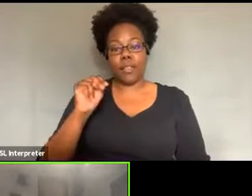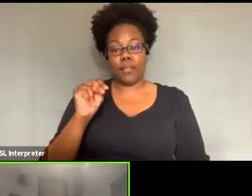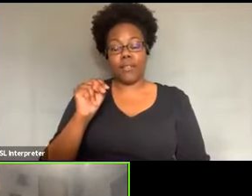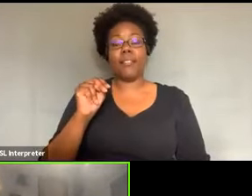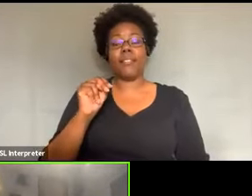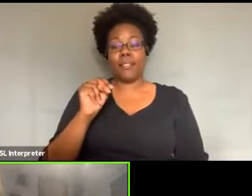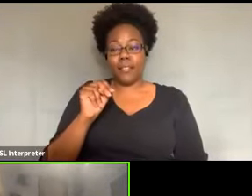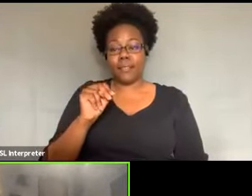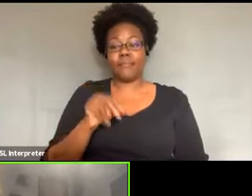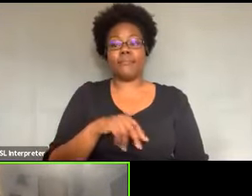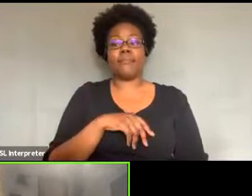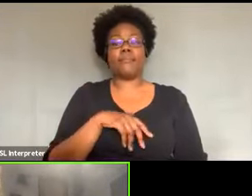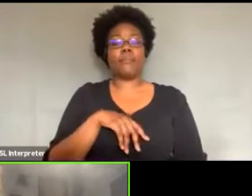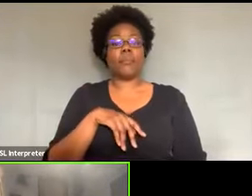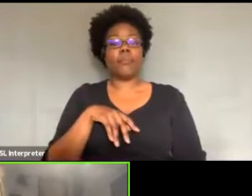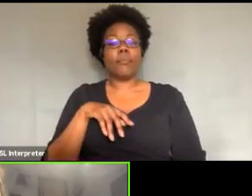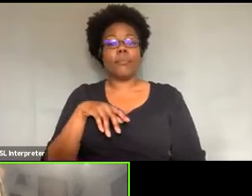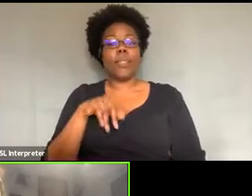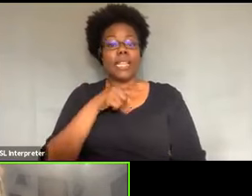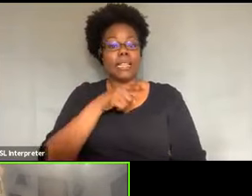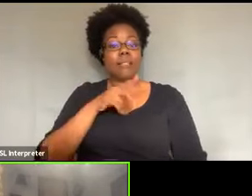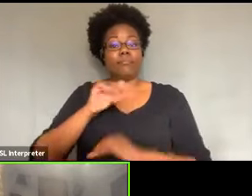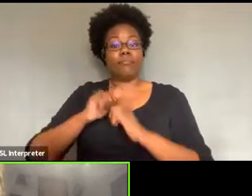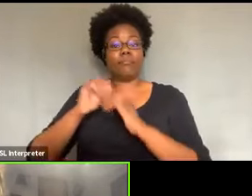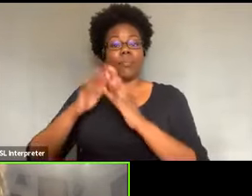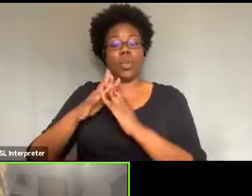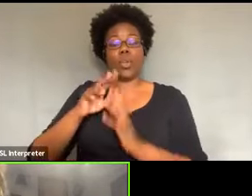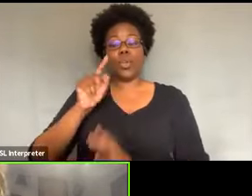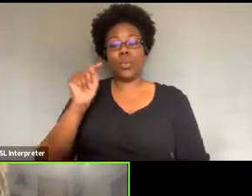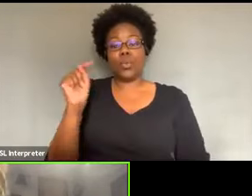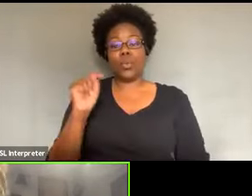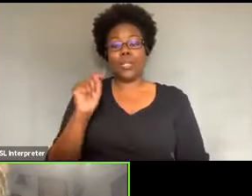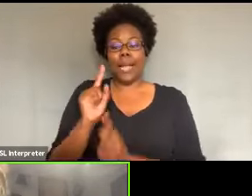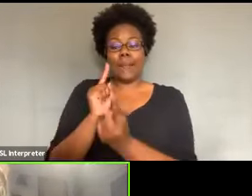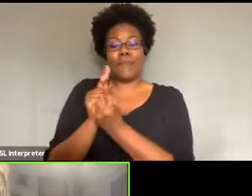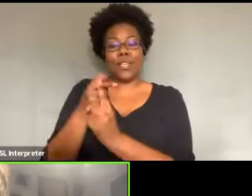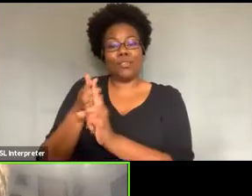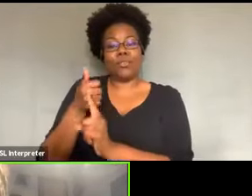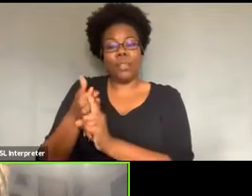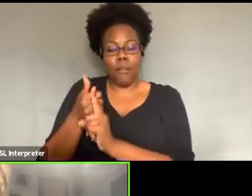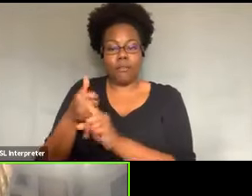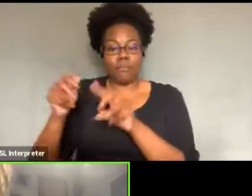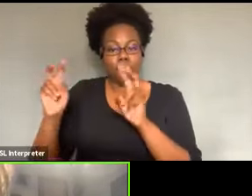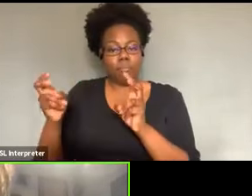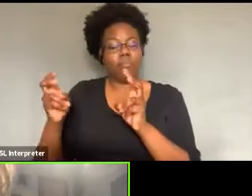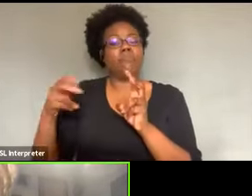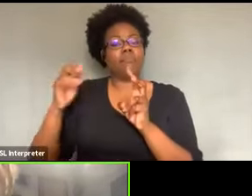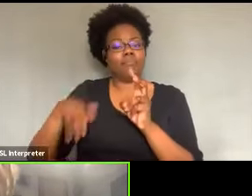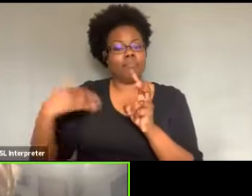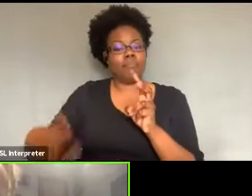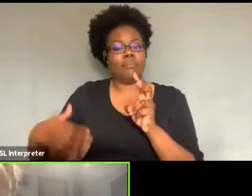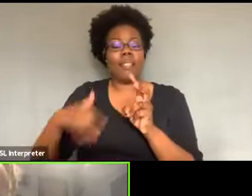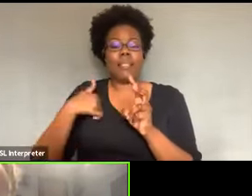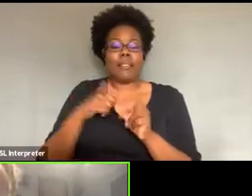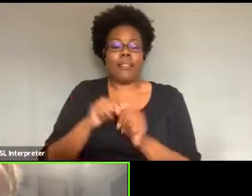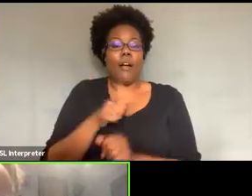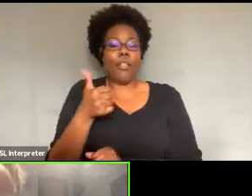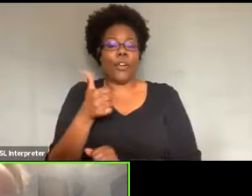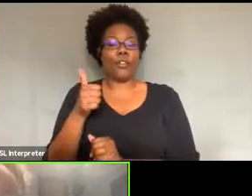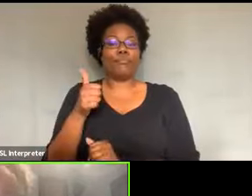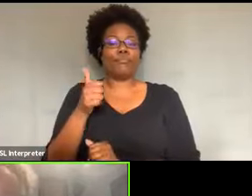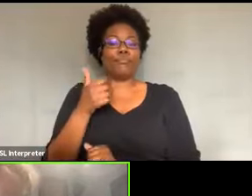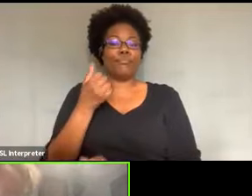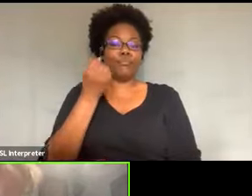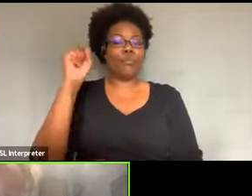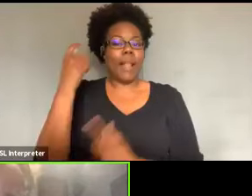was another foundation of us again, growing here, uh, in Tucson, but we are from 830. You'll, again,